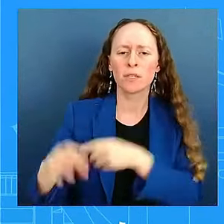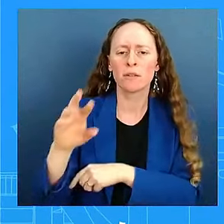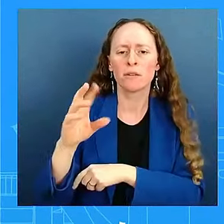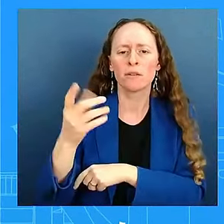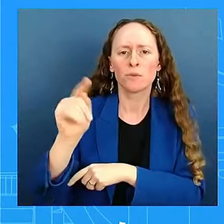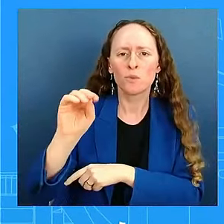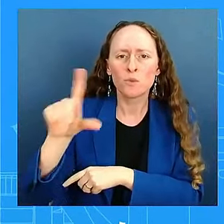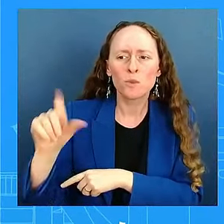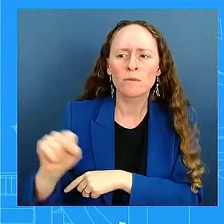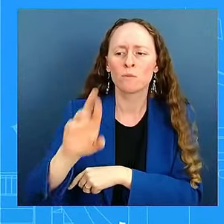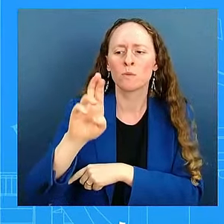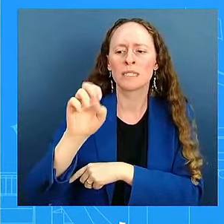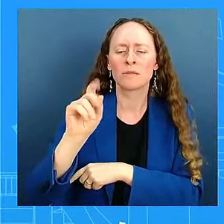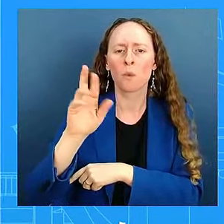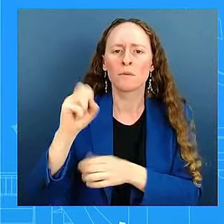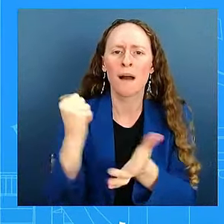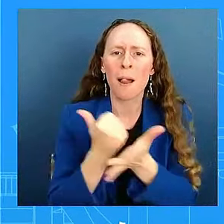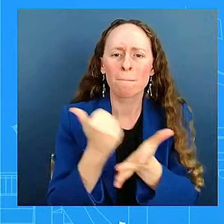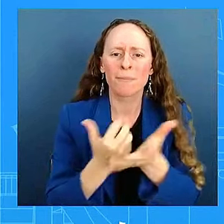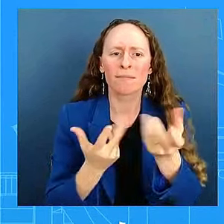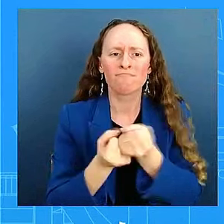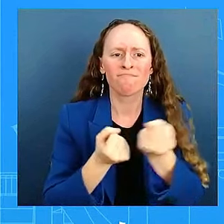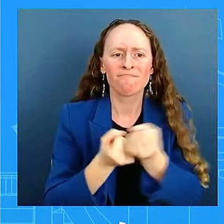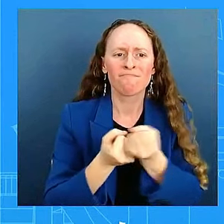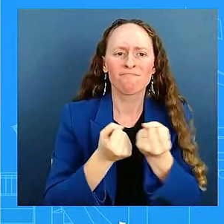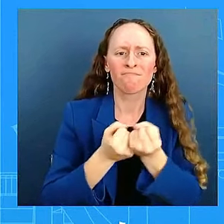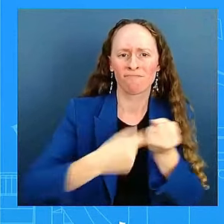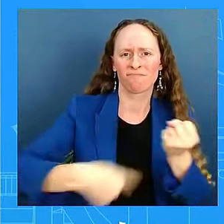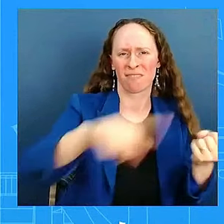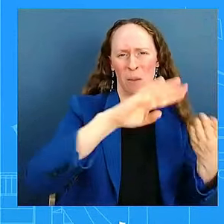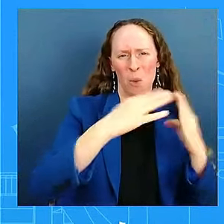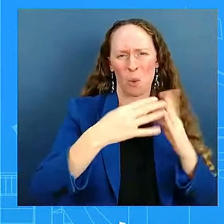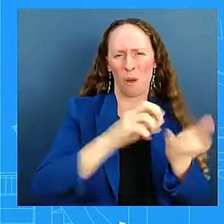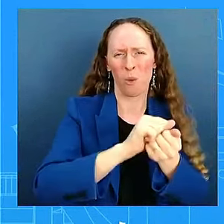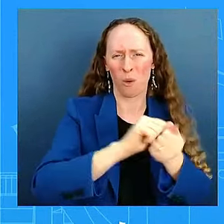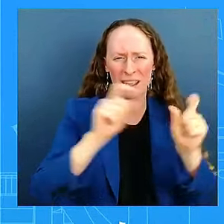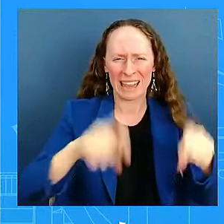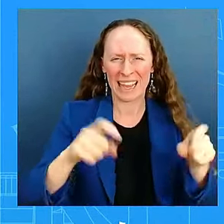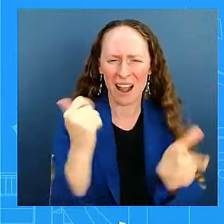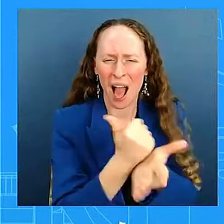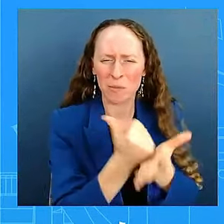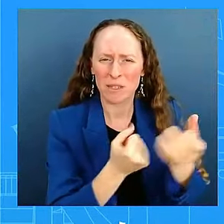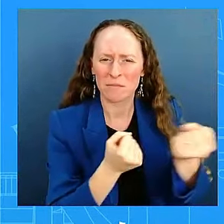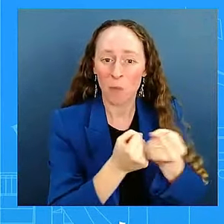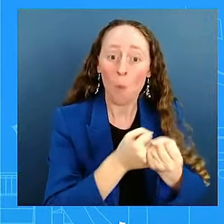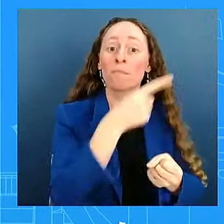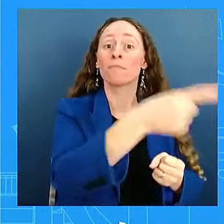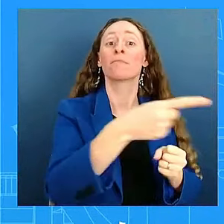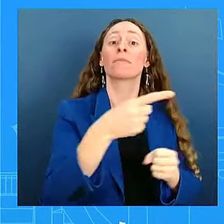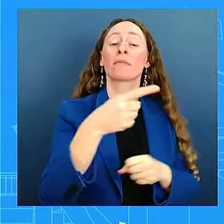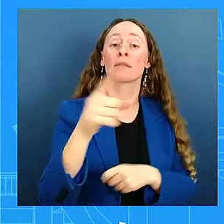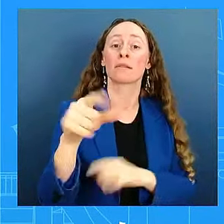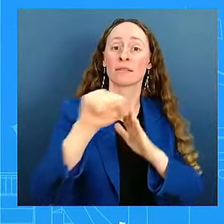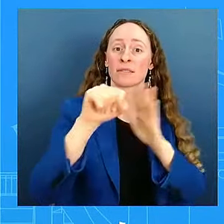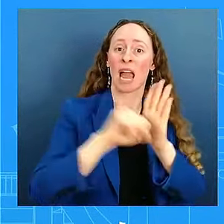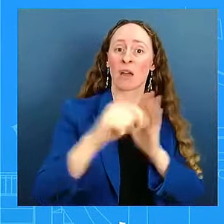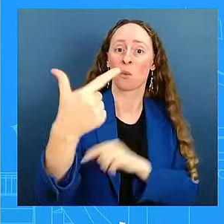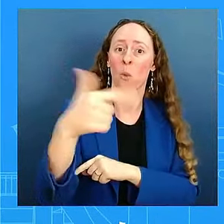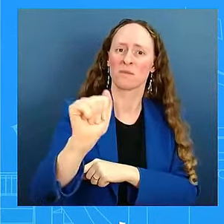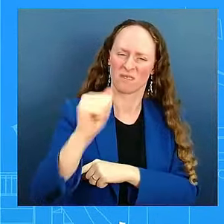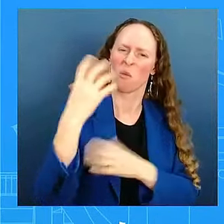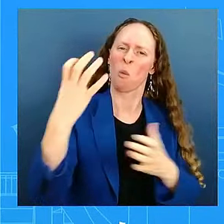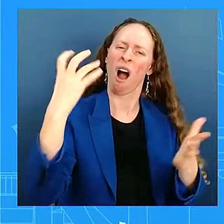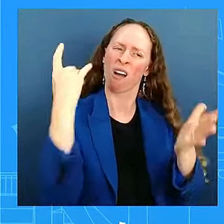Yesterday, the President approved a major disaster declaration for Georgia, which will unlock additional assistance to help those